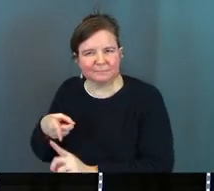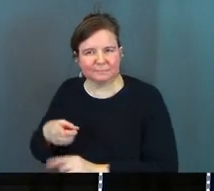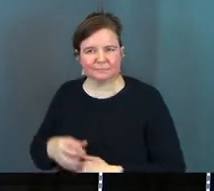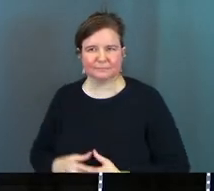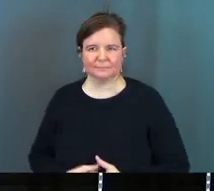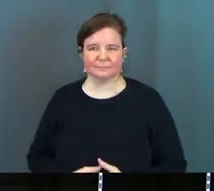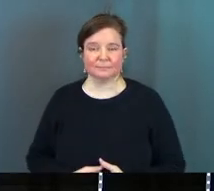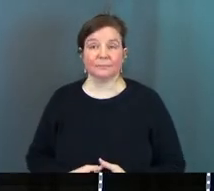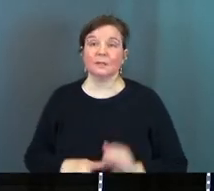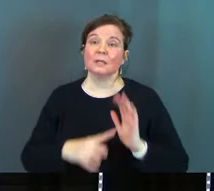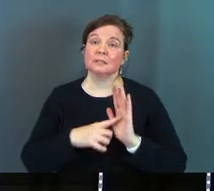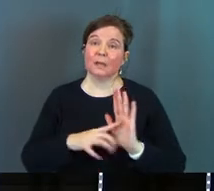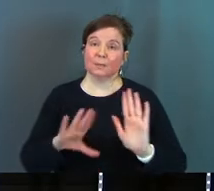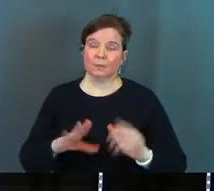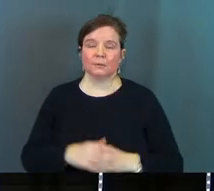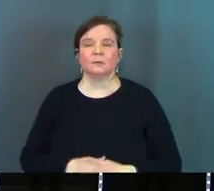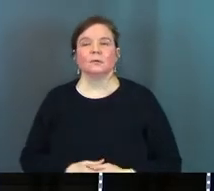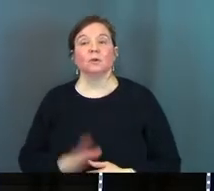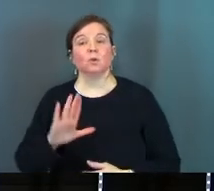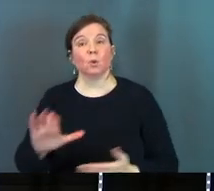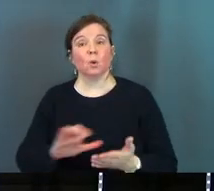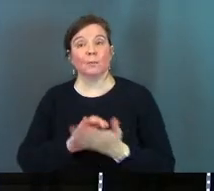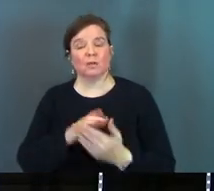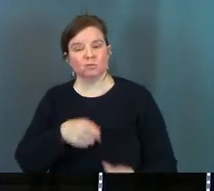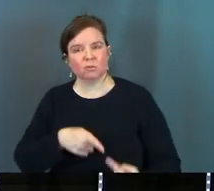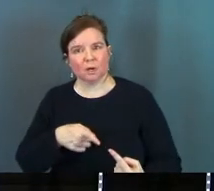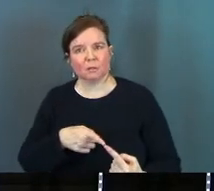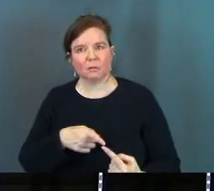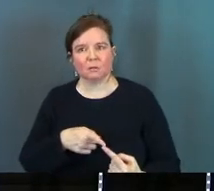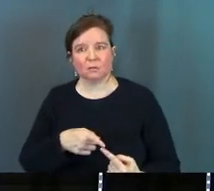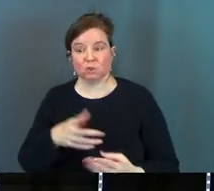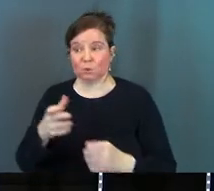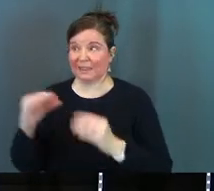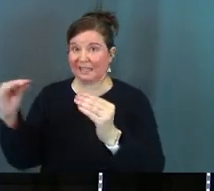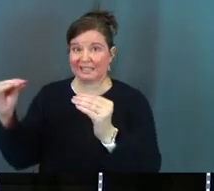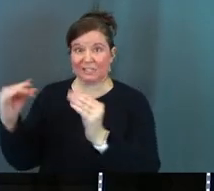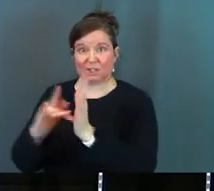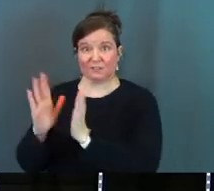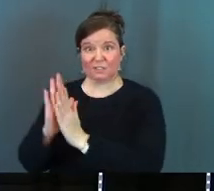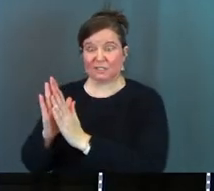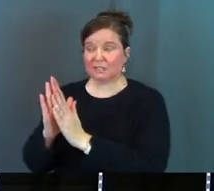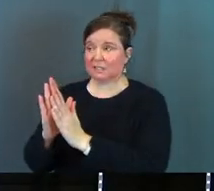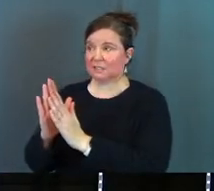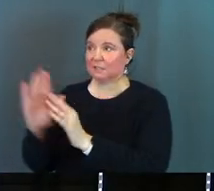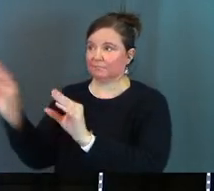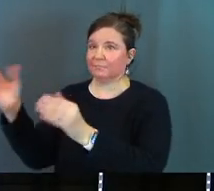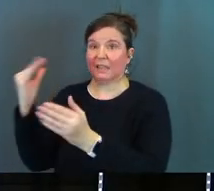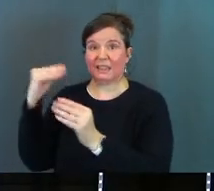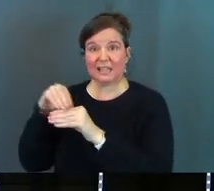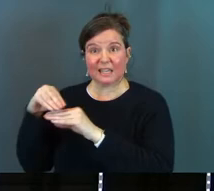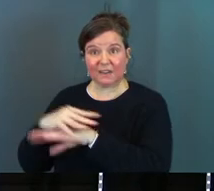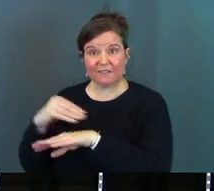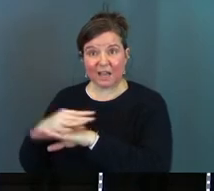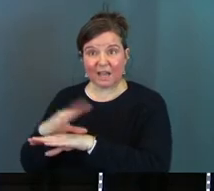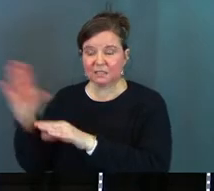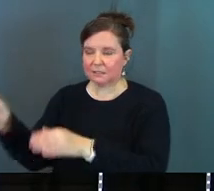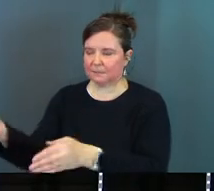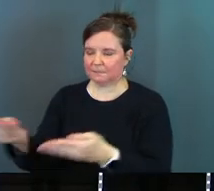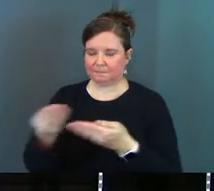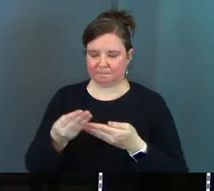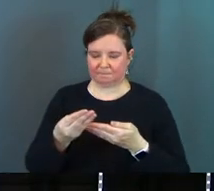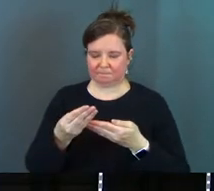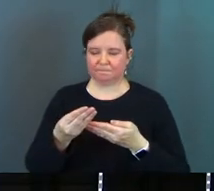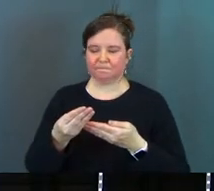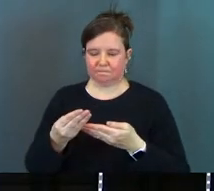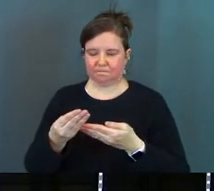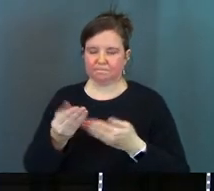as an example your marriage is struggling you take the teaching of Jesus part of his advice that he offers and you bring it